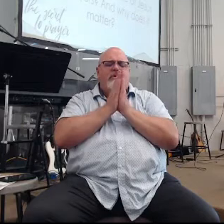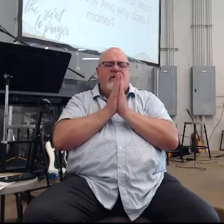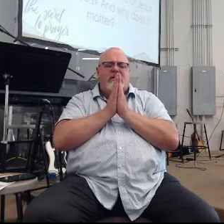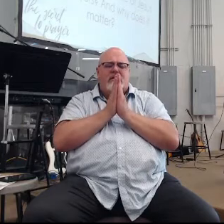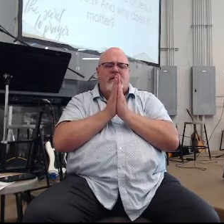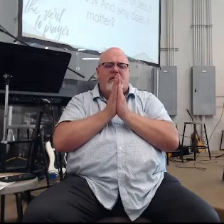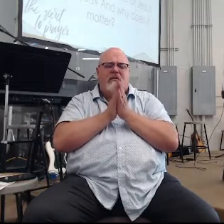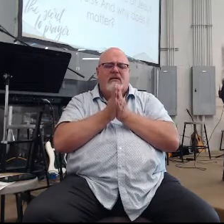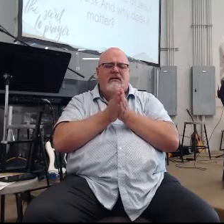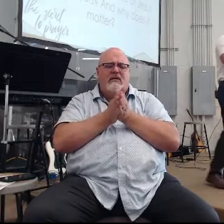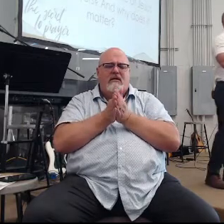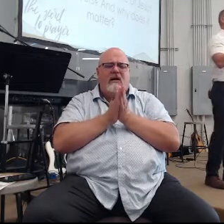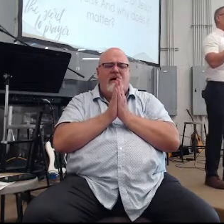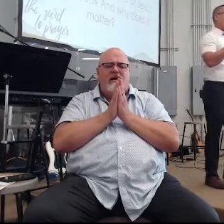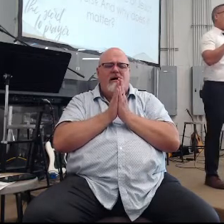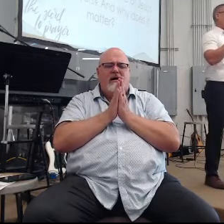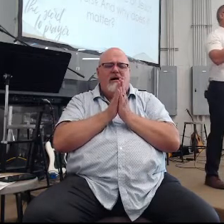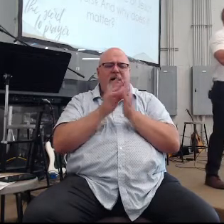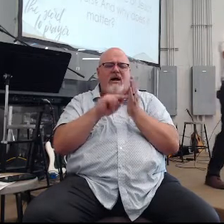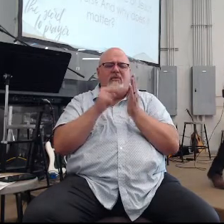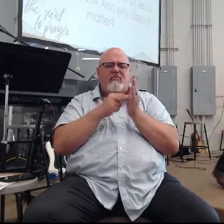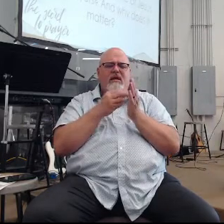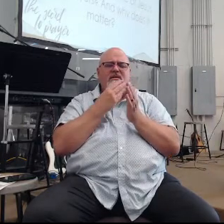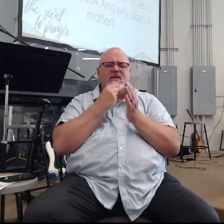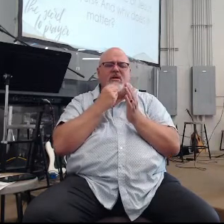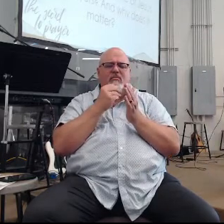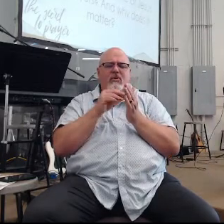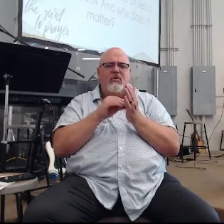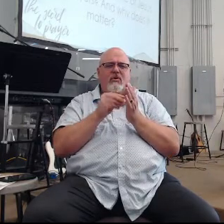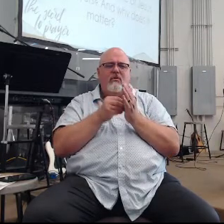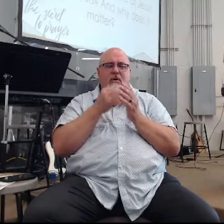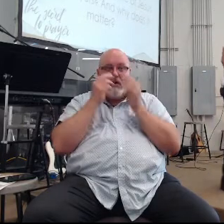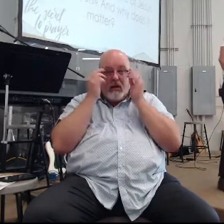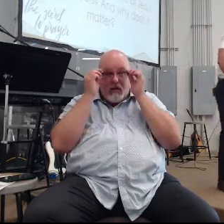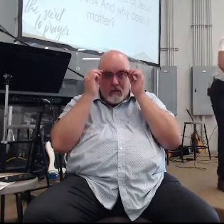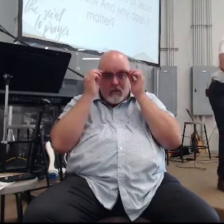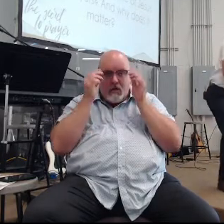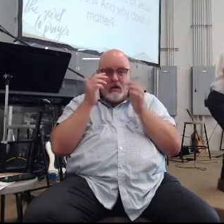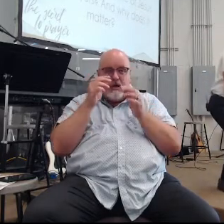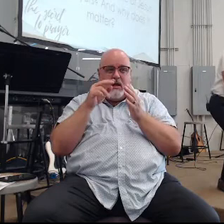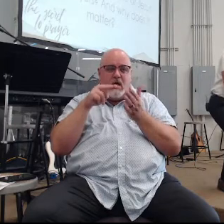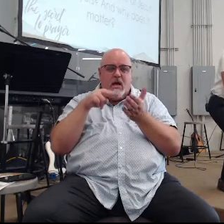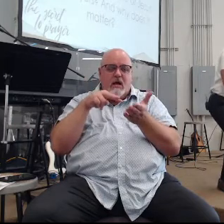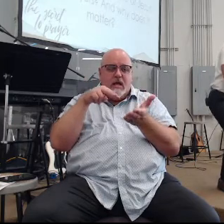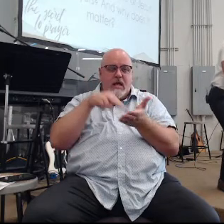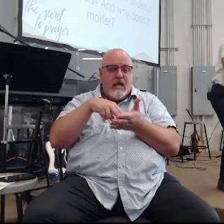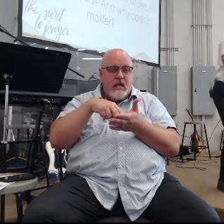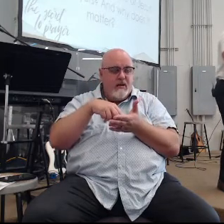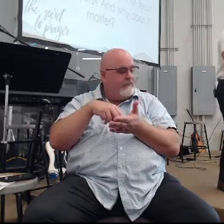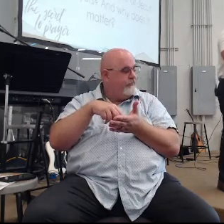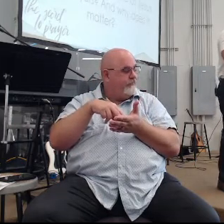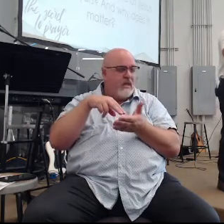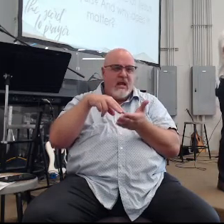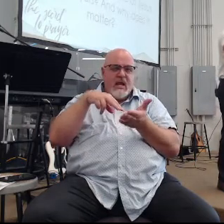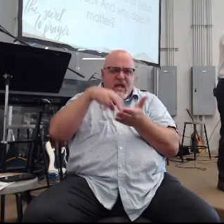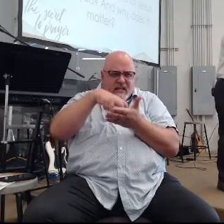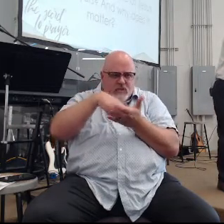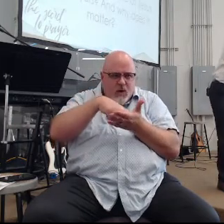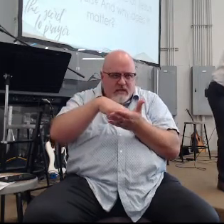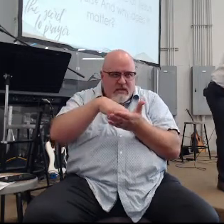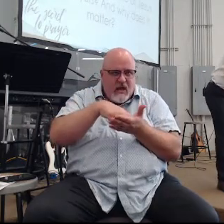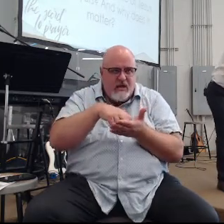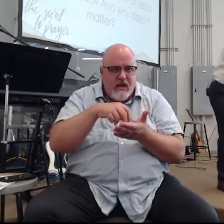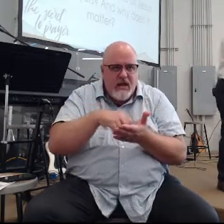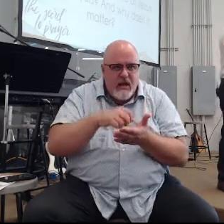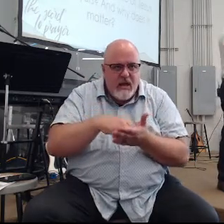earnestly there in the Hebrew means like I'm not even going to do it right now because I throw my back out he squats down like gets down squats down and